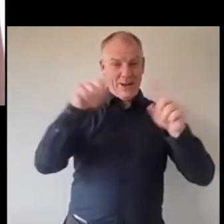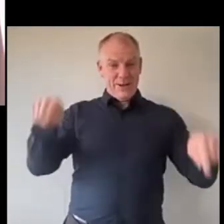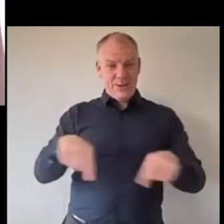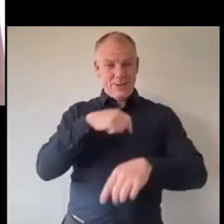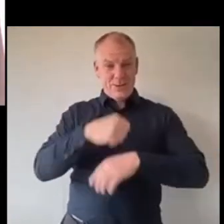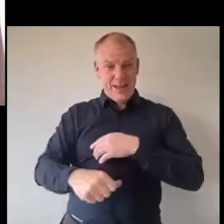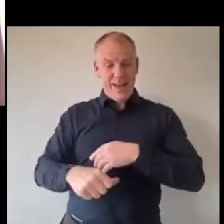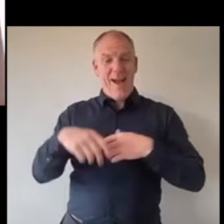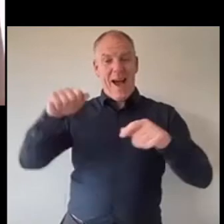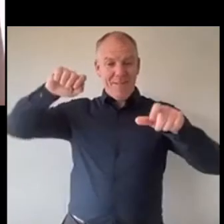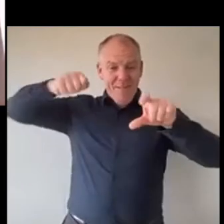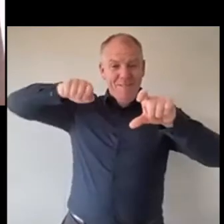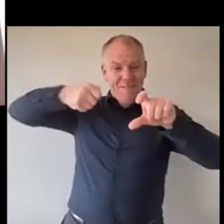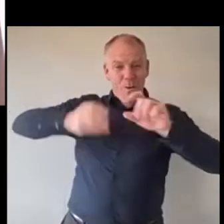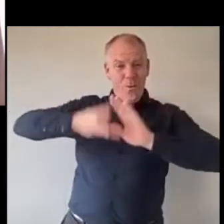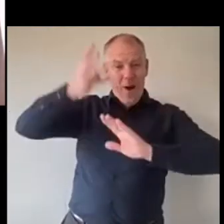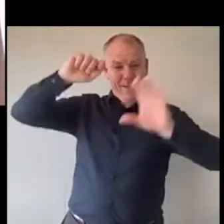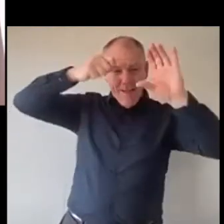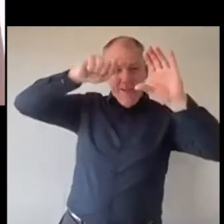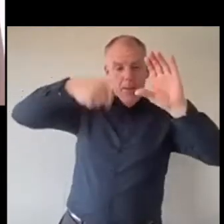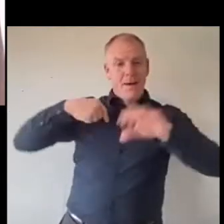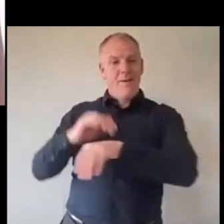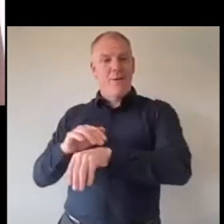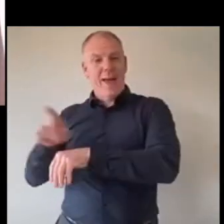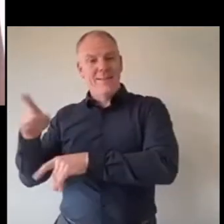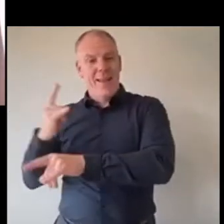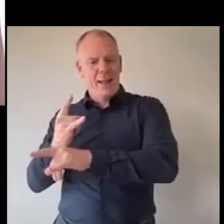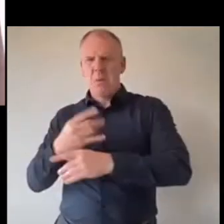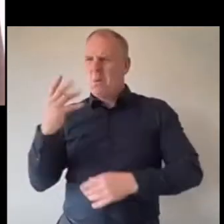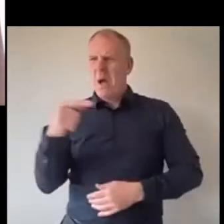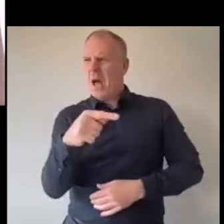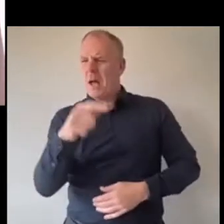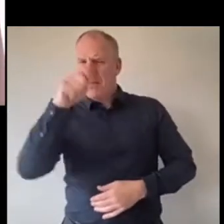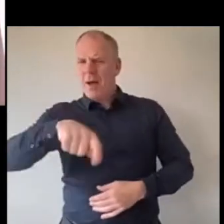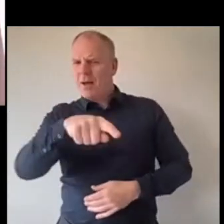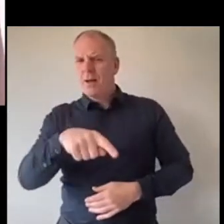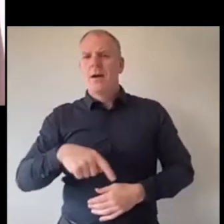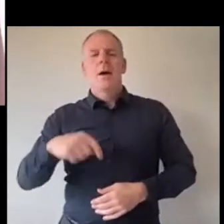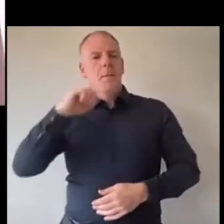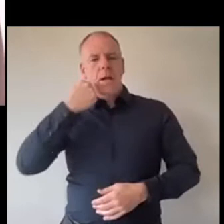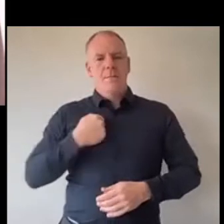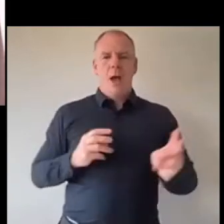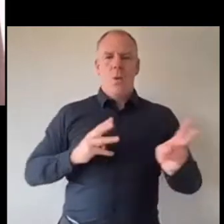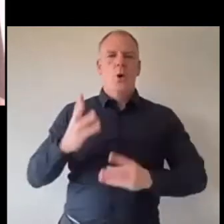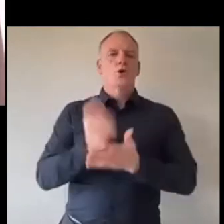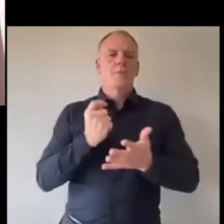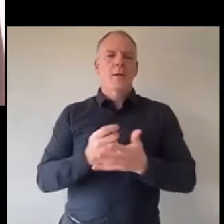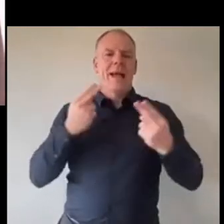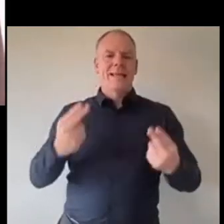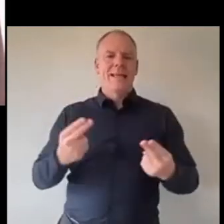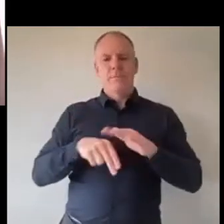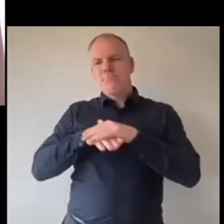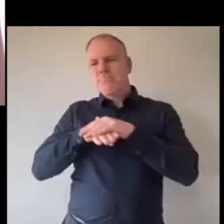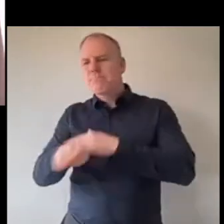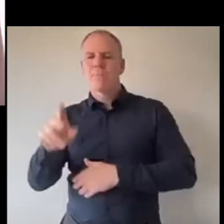screwed it to the wall and my mate is worth helping me he why did you buy that I says given the work that I do every now and again I just have to go down there for 20